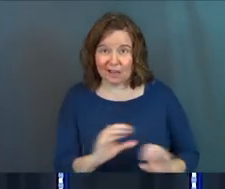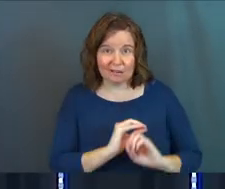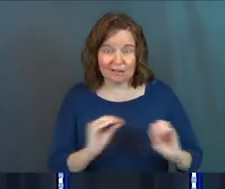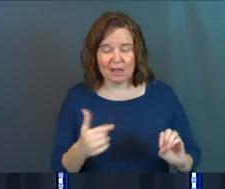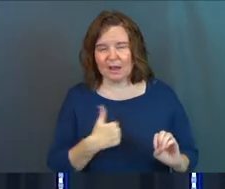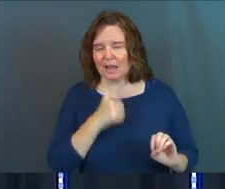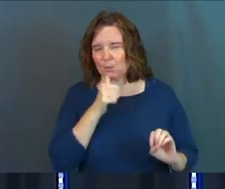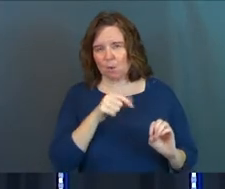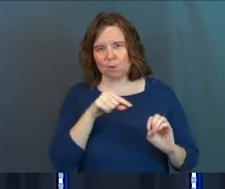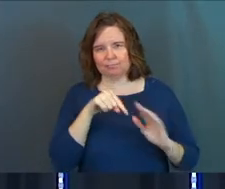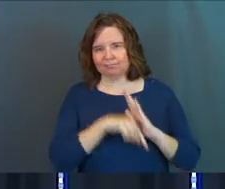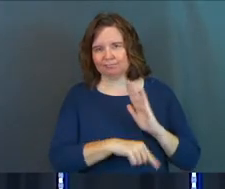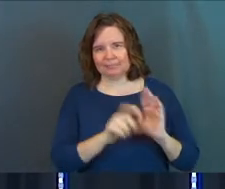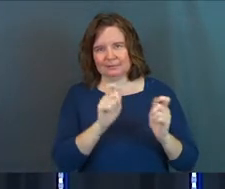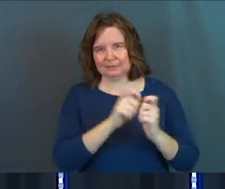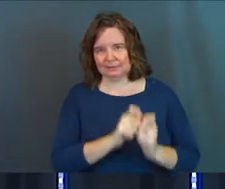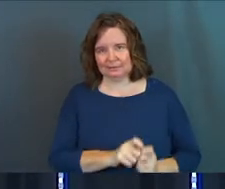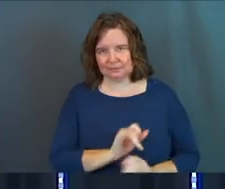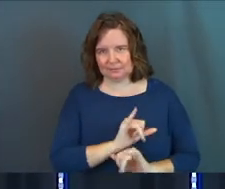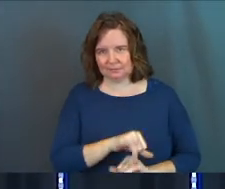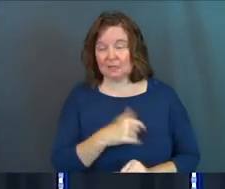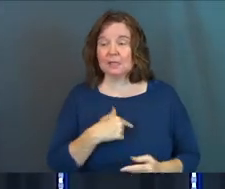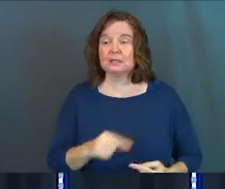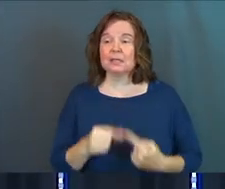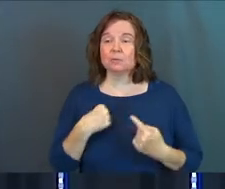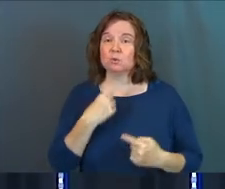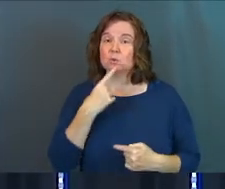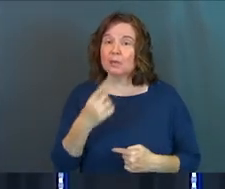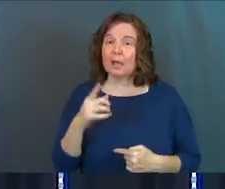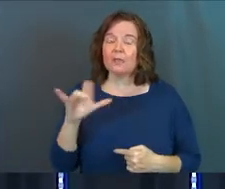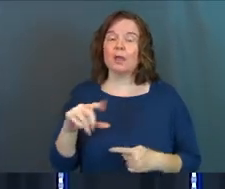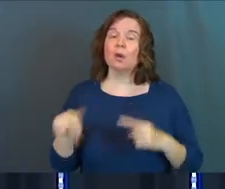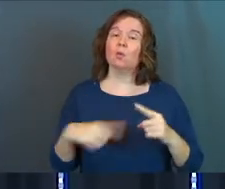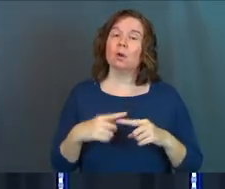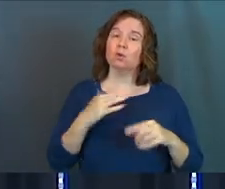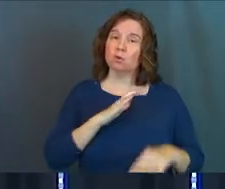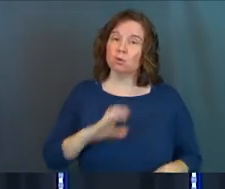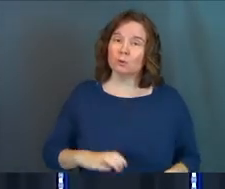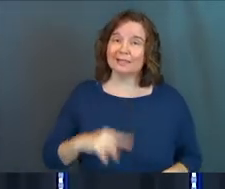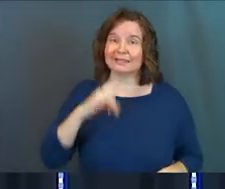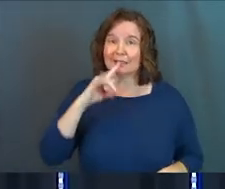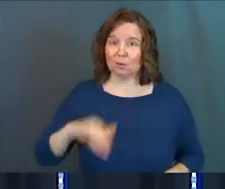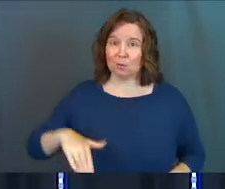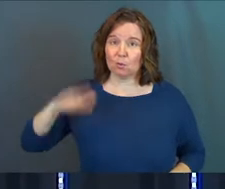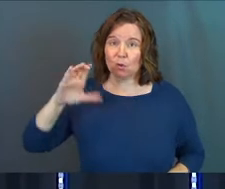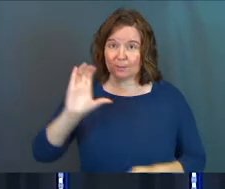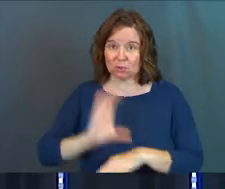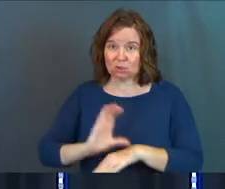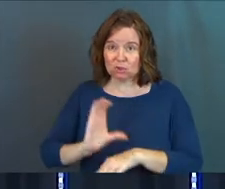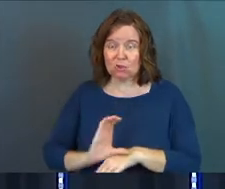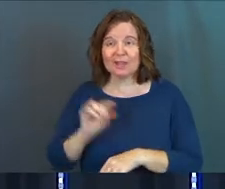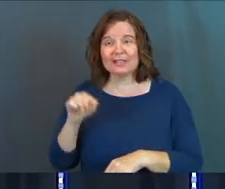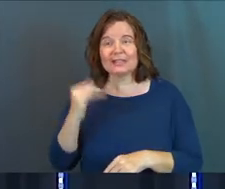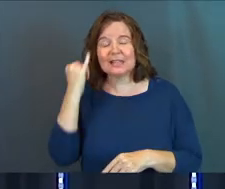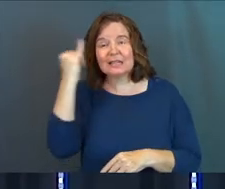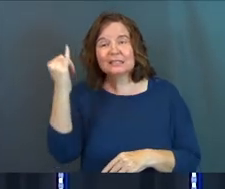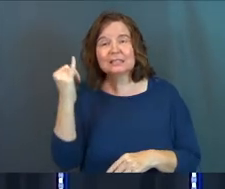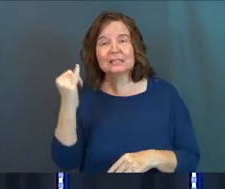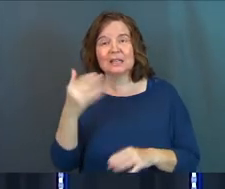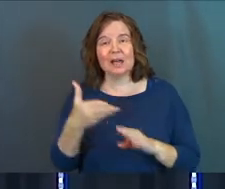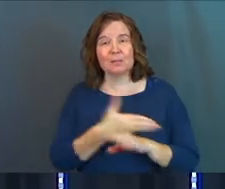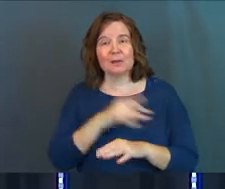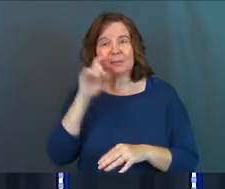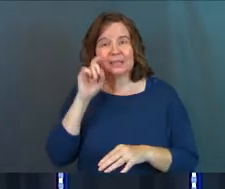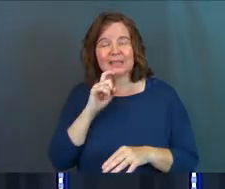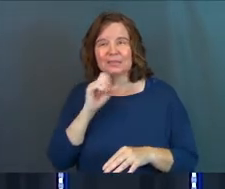done, and I won't go any deeper into that, except to say that when you're a Christian kid growing up in the church, this idea of